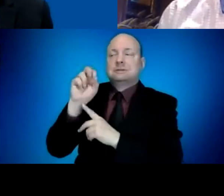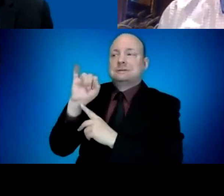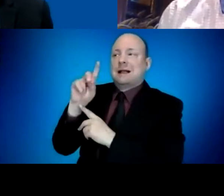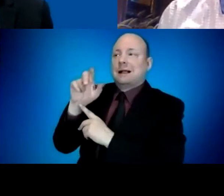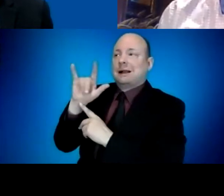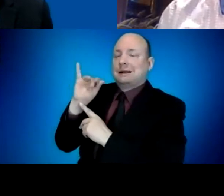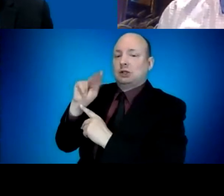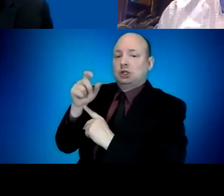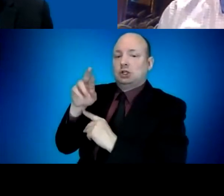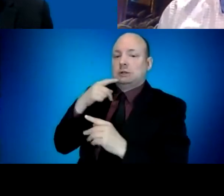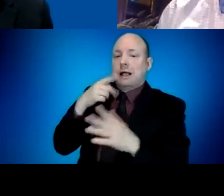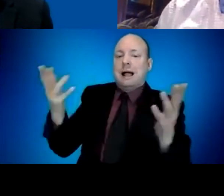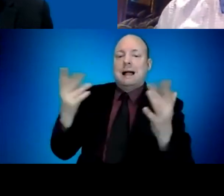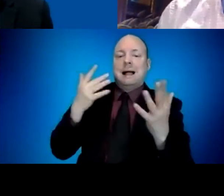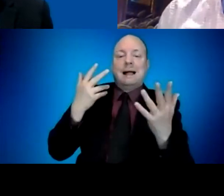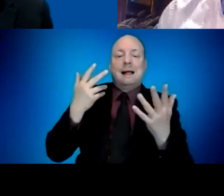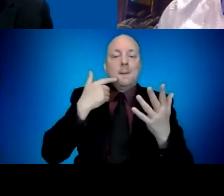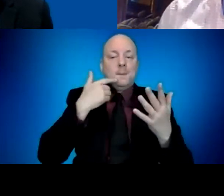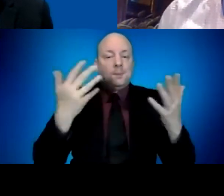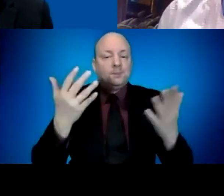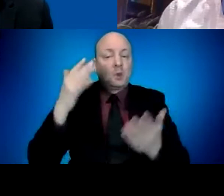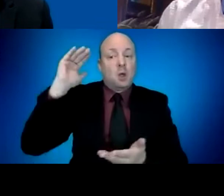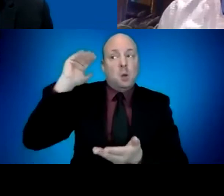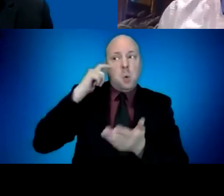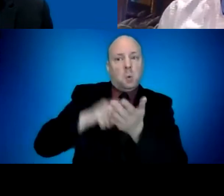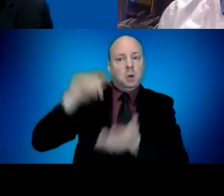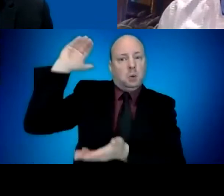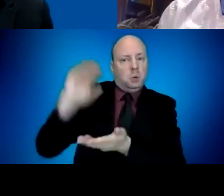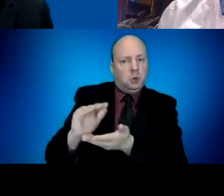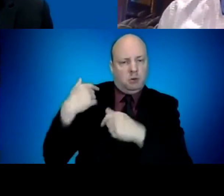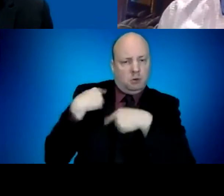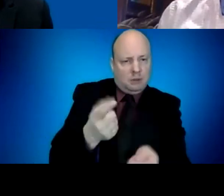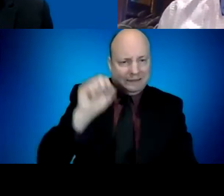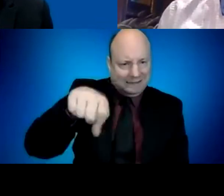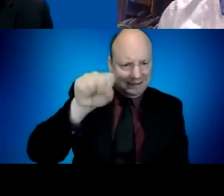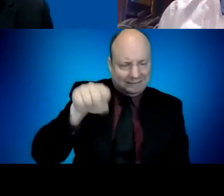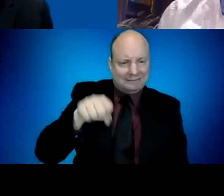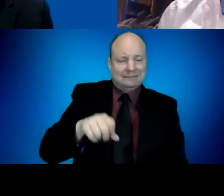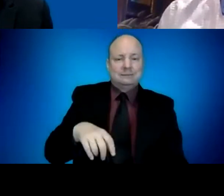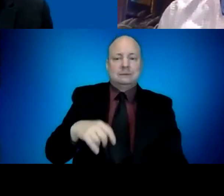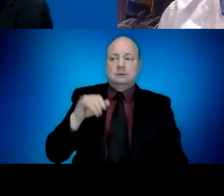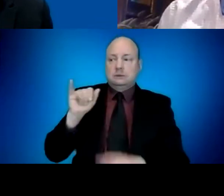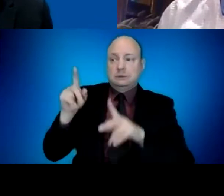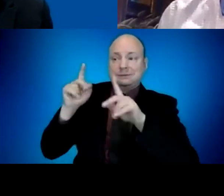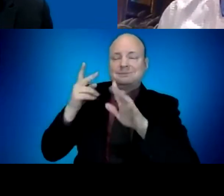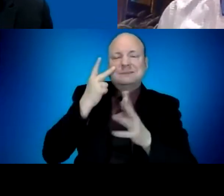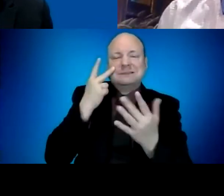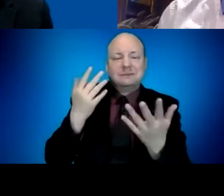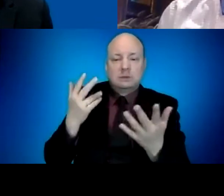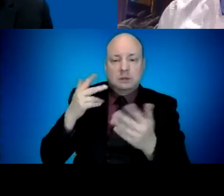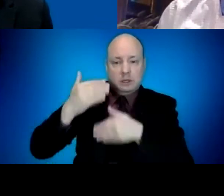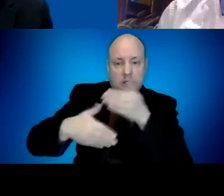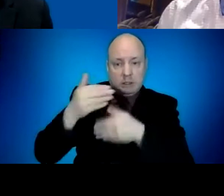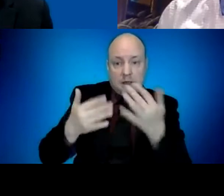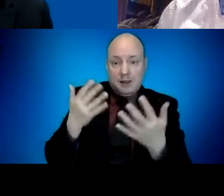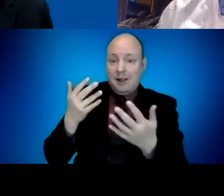year in the beginning of 2021, with cases having come down significantly and not seeing variants of concern taking hold in Oregon as they have